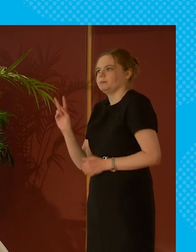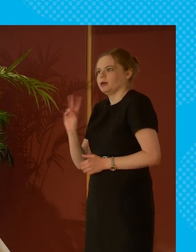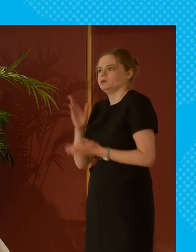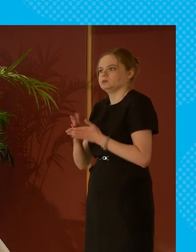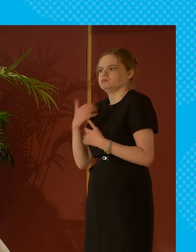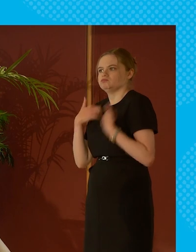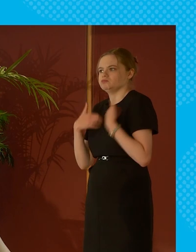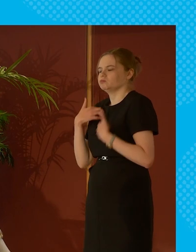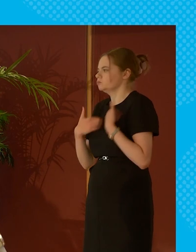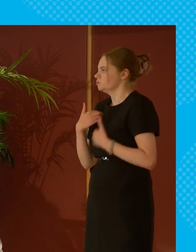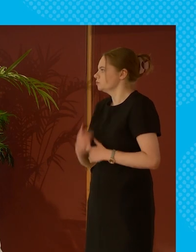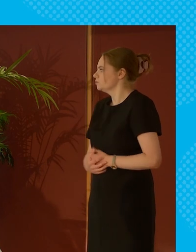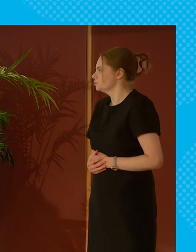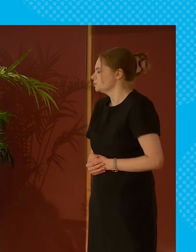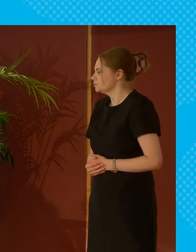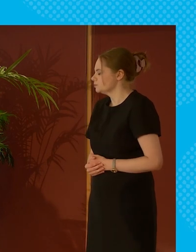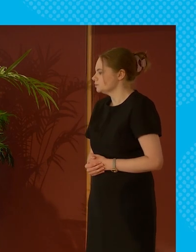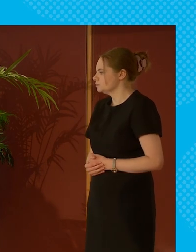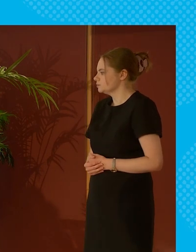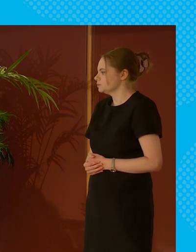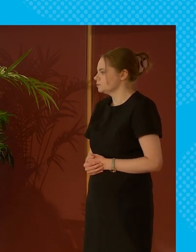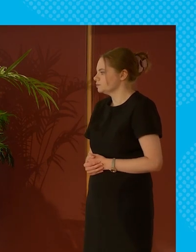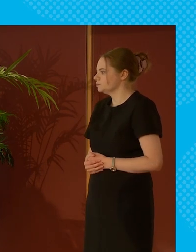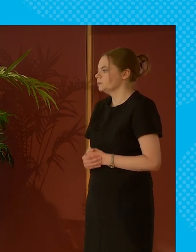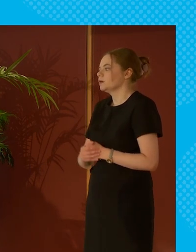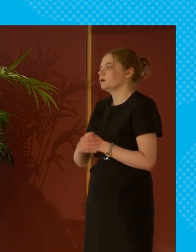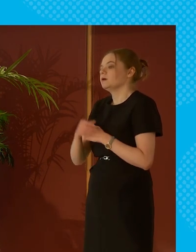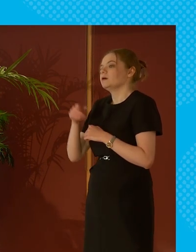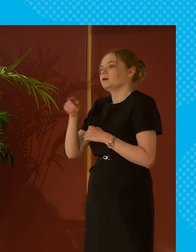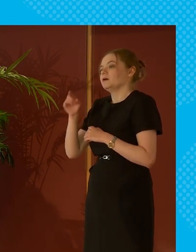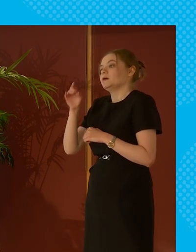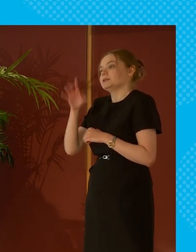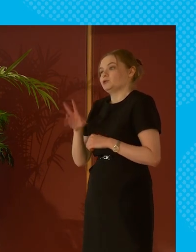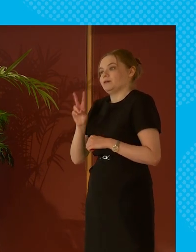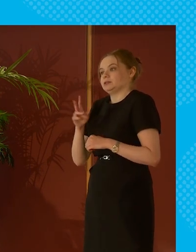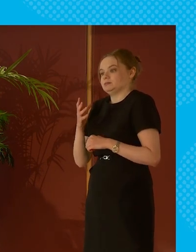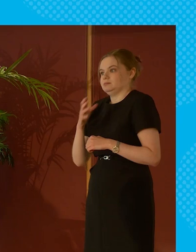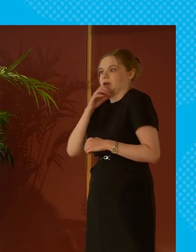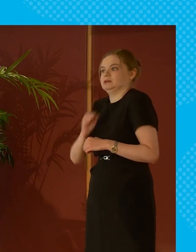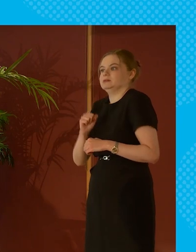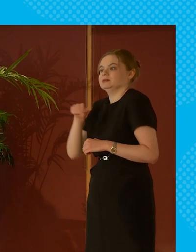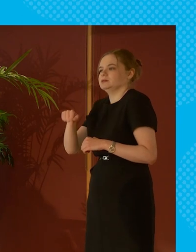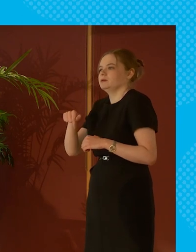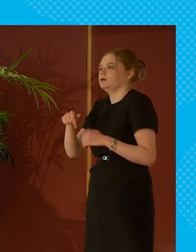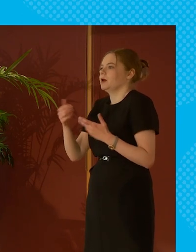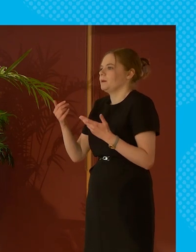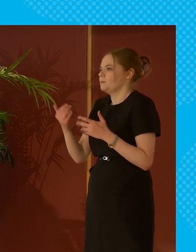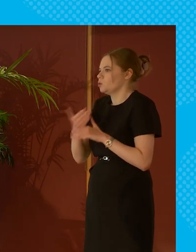um one parent families interestingly in the male-led ones employment levels are higher